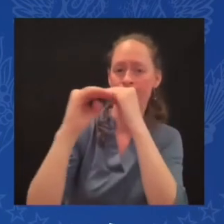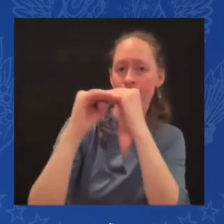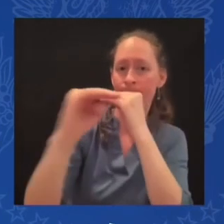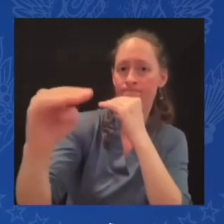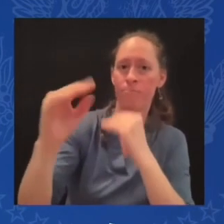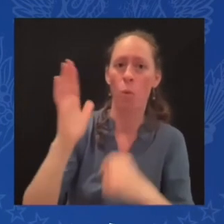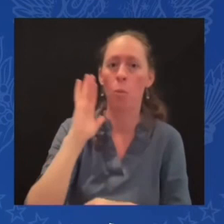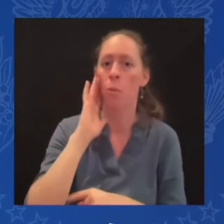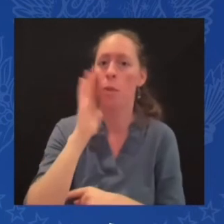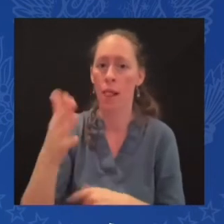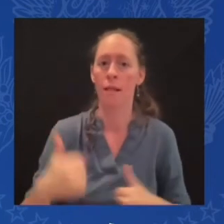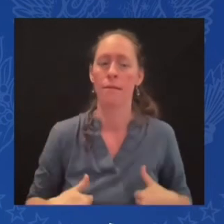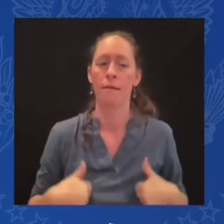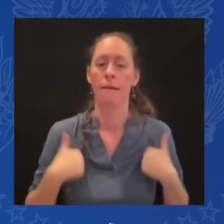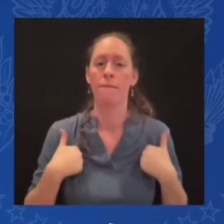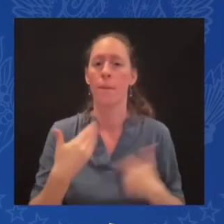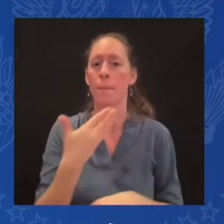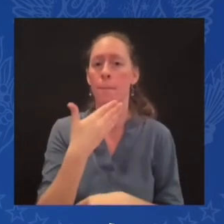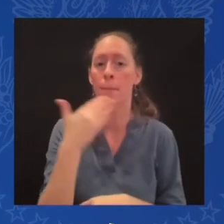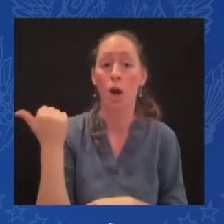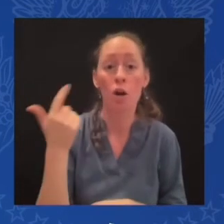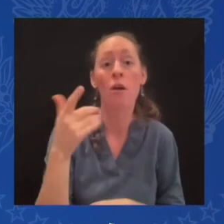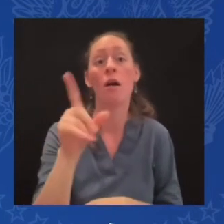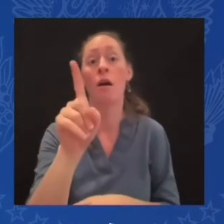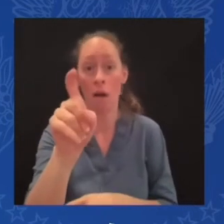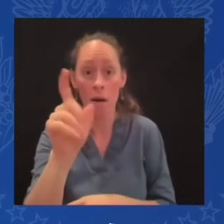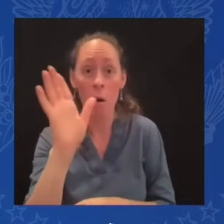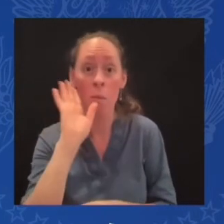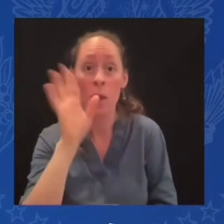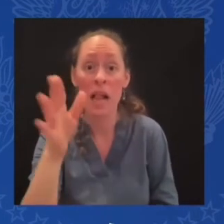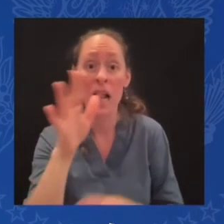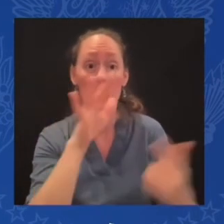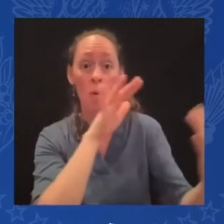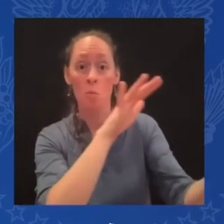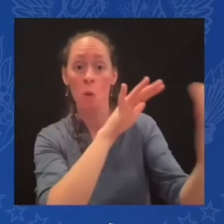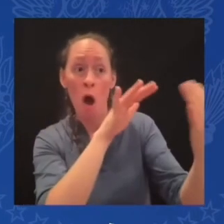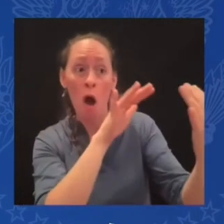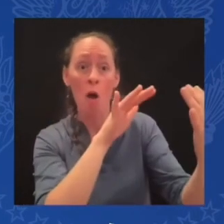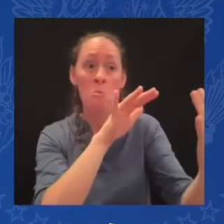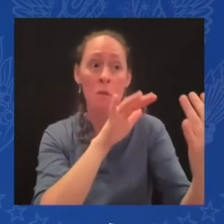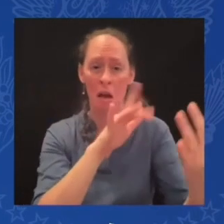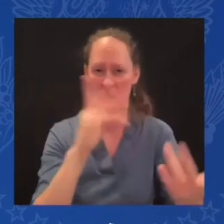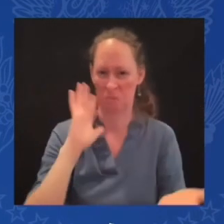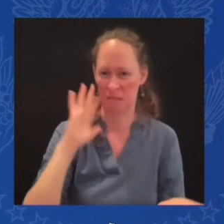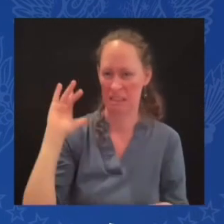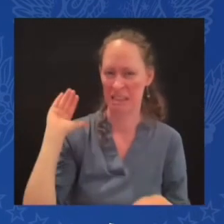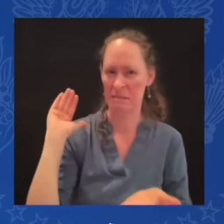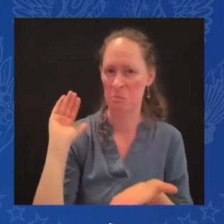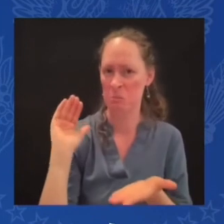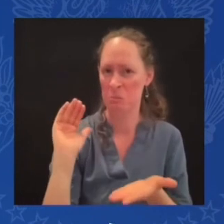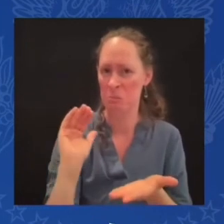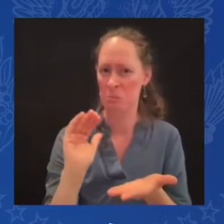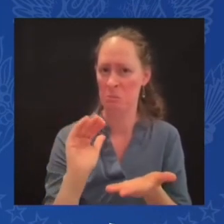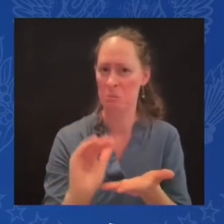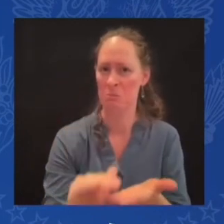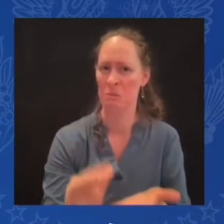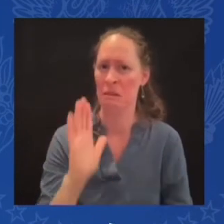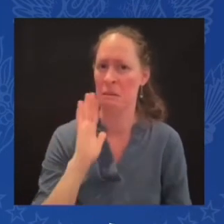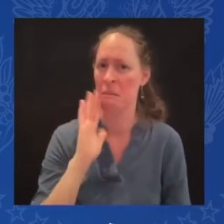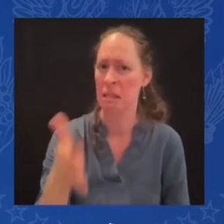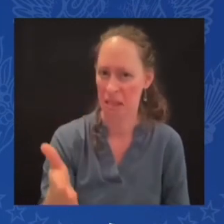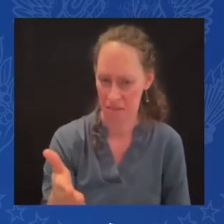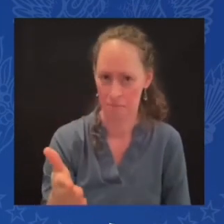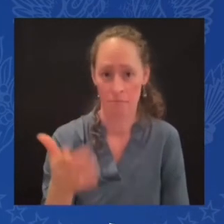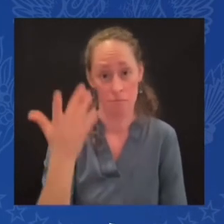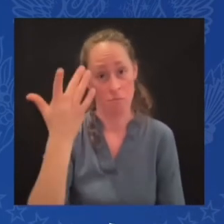war. We're deadly earnest about the notion. We'll defend every single inch of NATO territory. And now